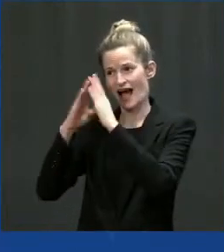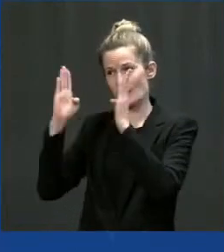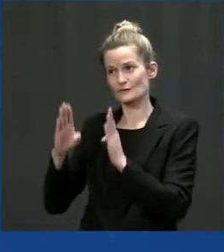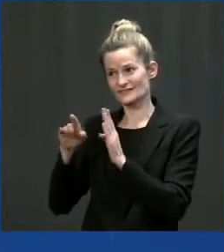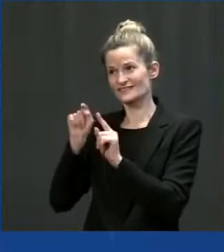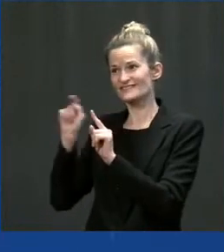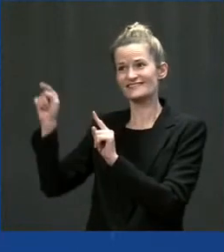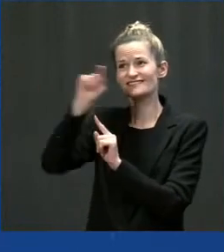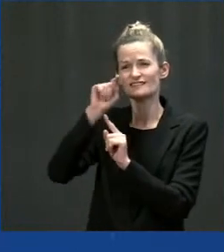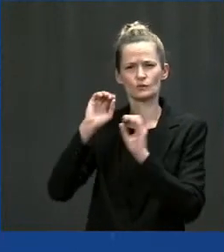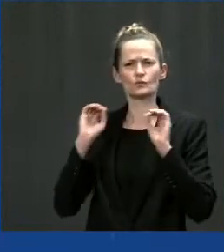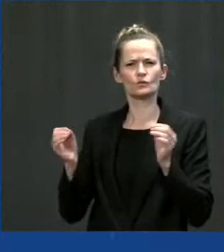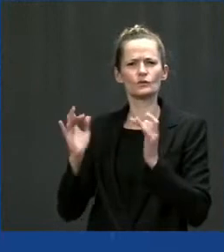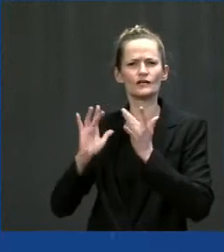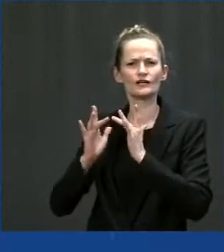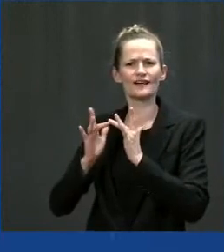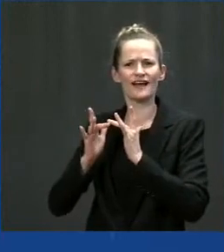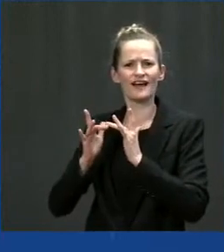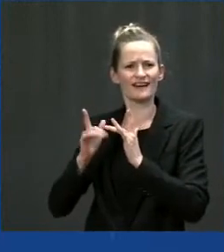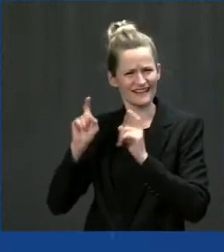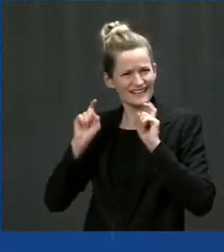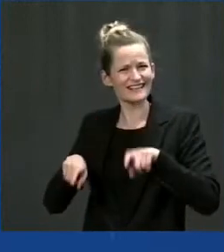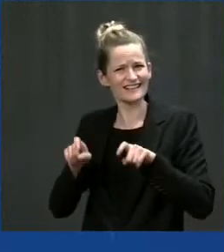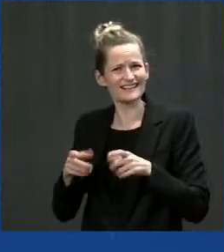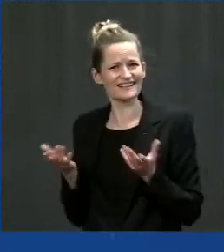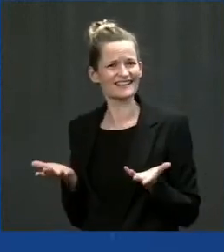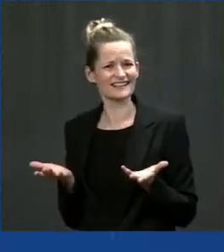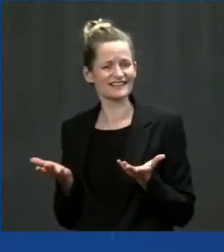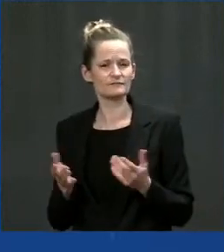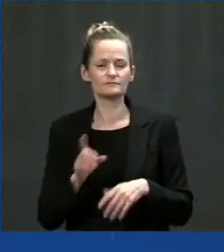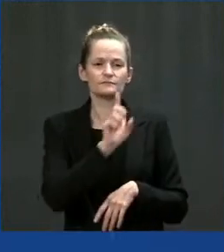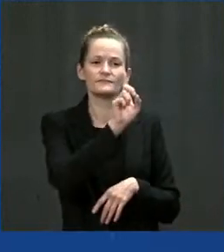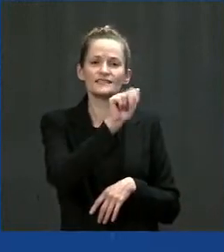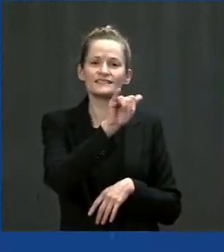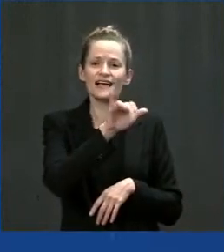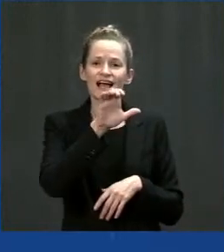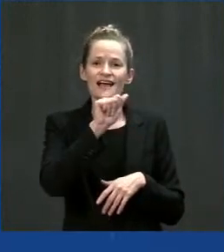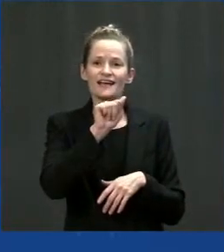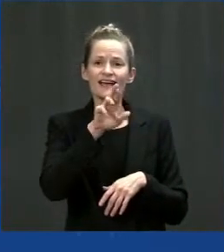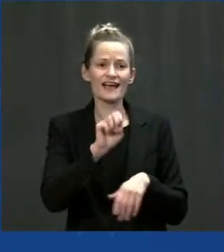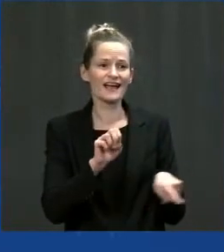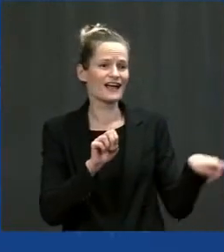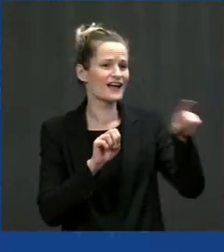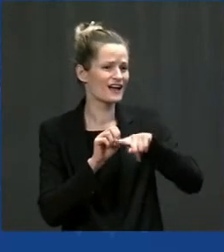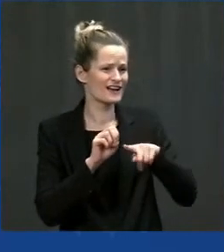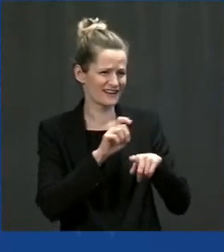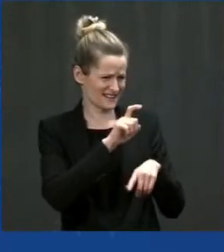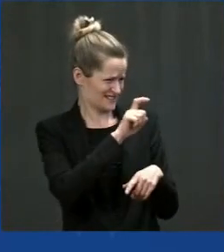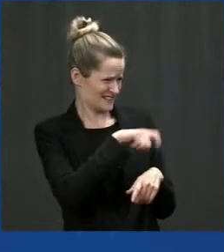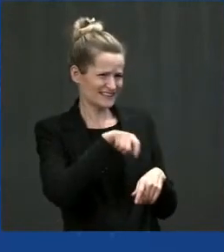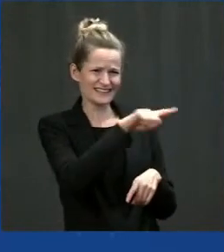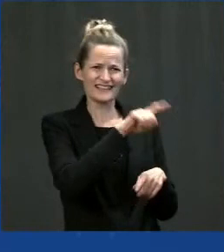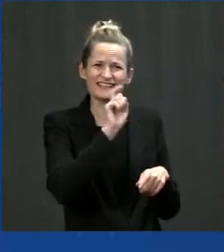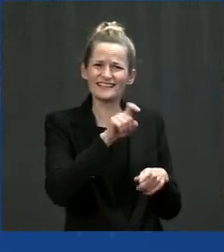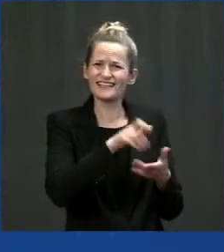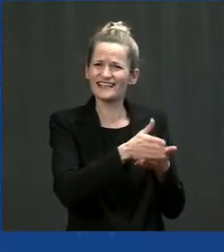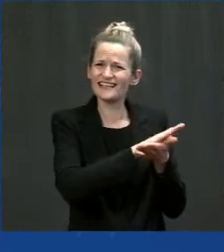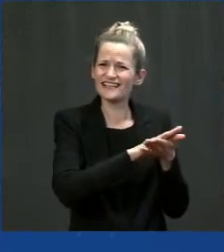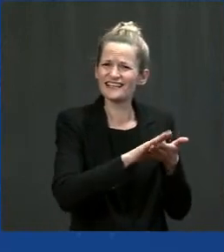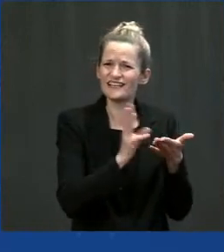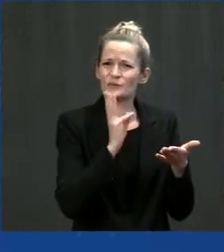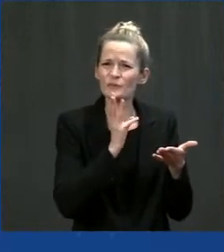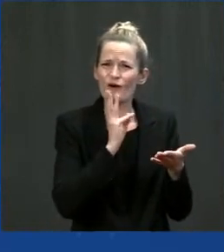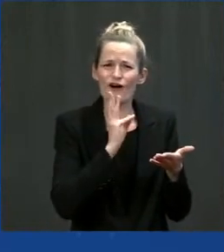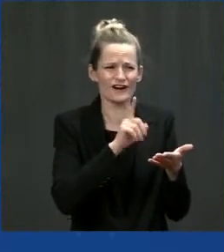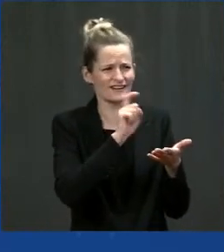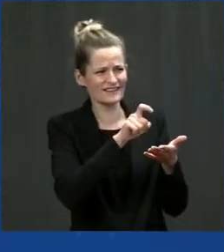lack safe drinking water. This bill is going to allow us to replace 100 percent of the nation's lead pipes and service lines